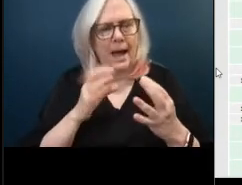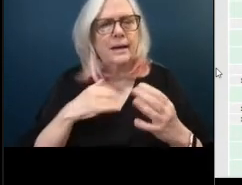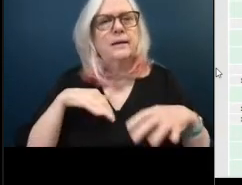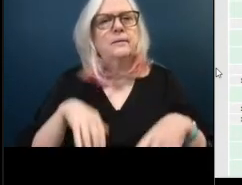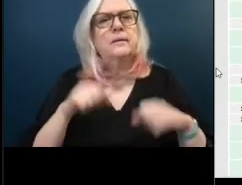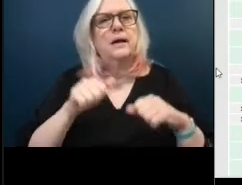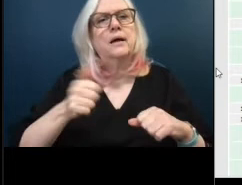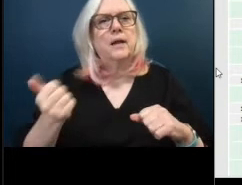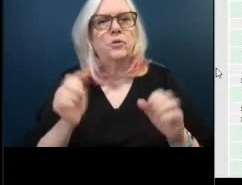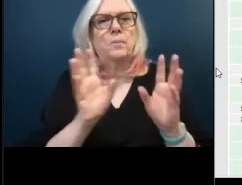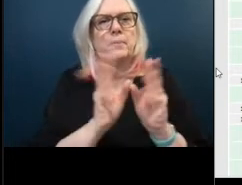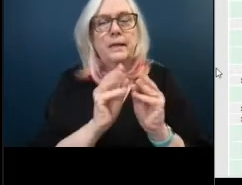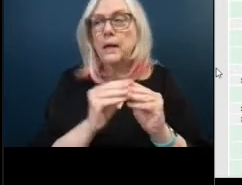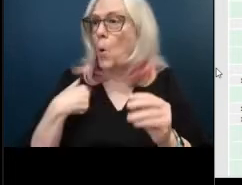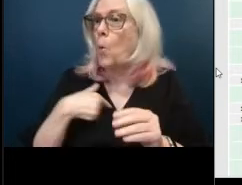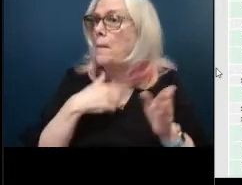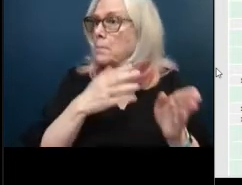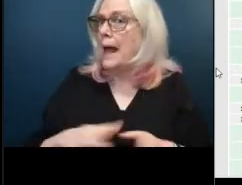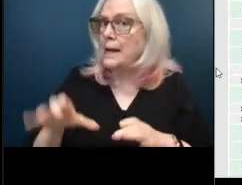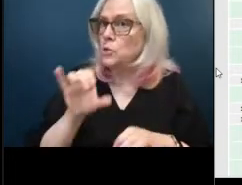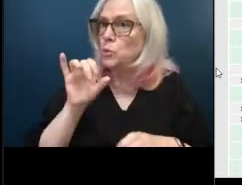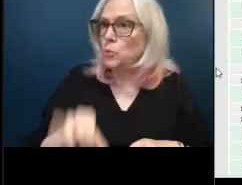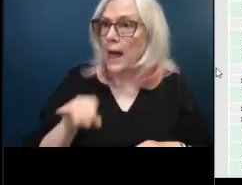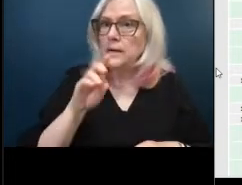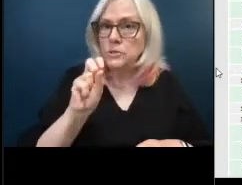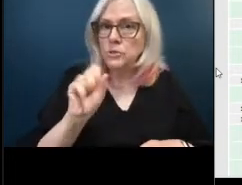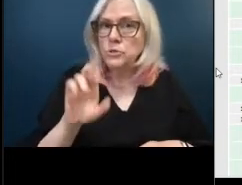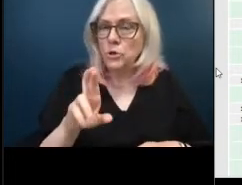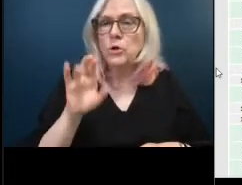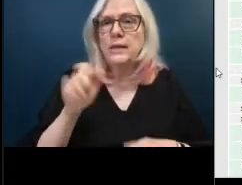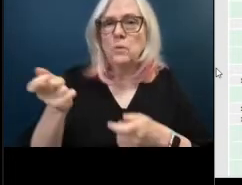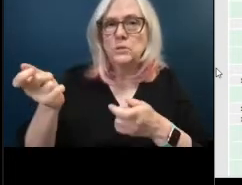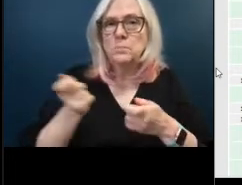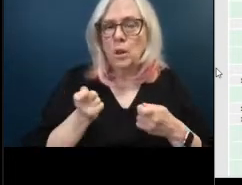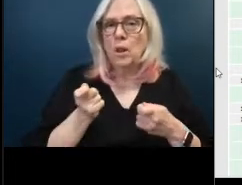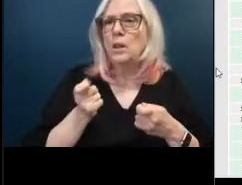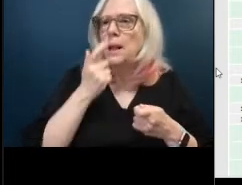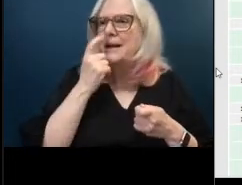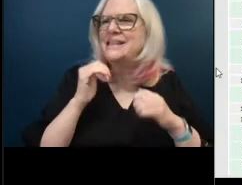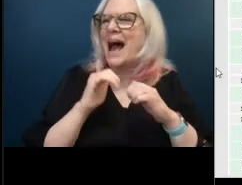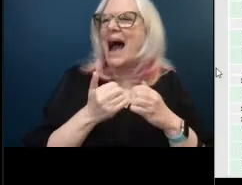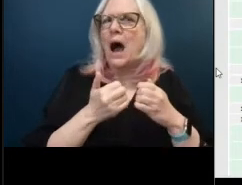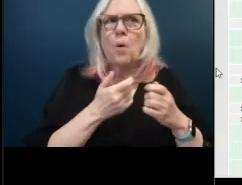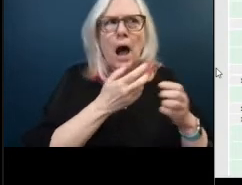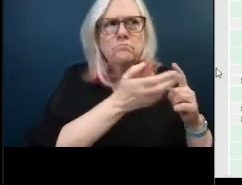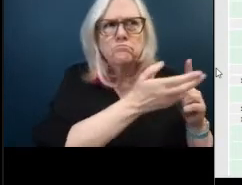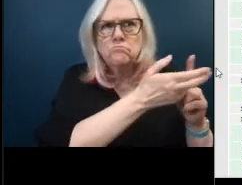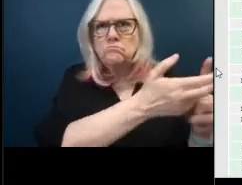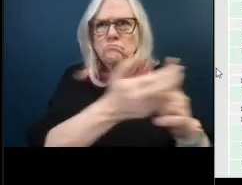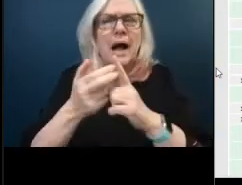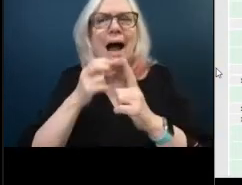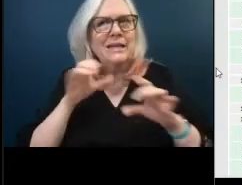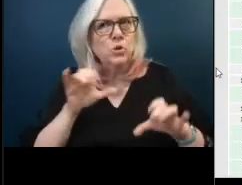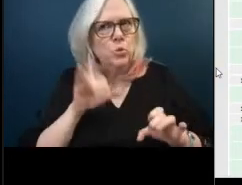we're intending to do that sir okay uh that item was pulled because the way i procured it wasn't quite right and i want to make sure we follow the rules um